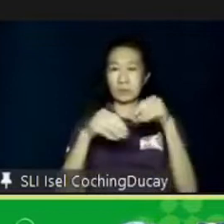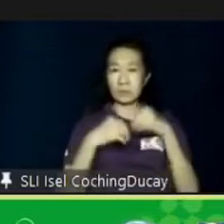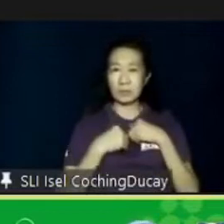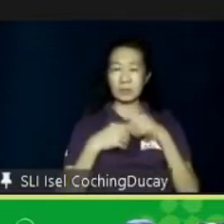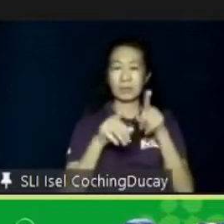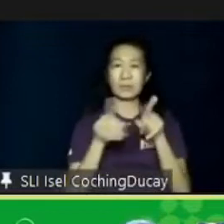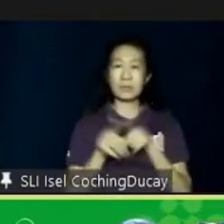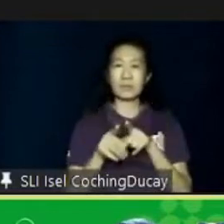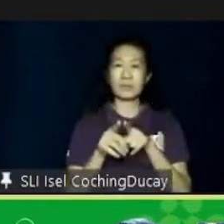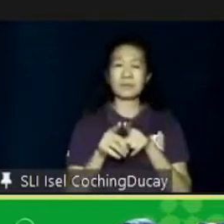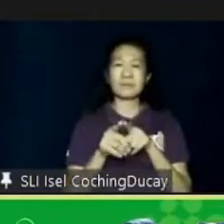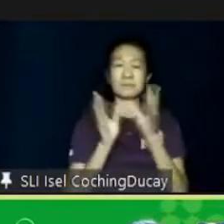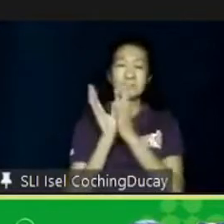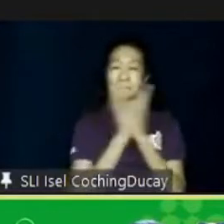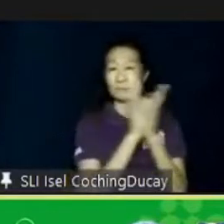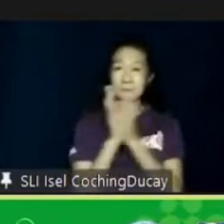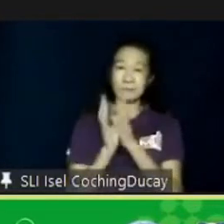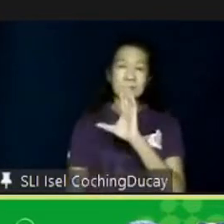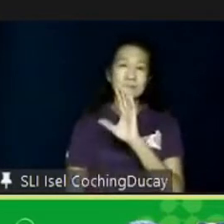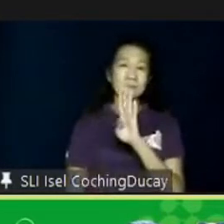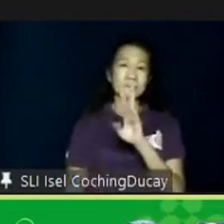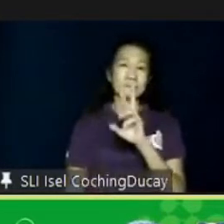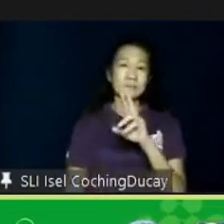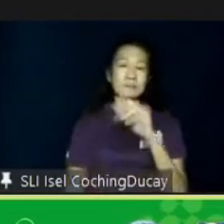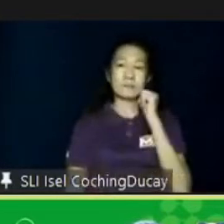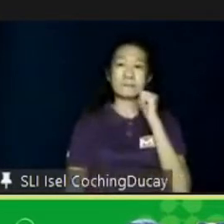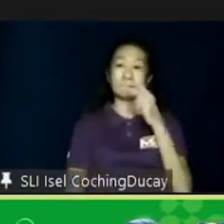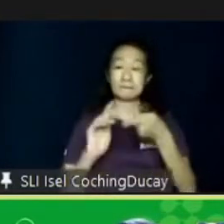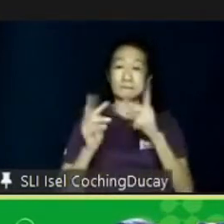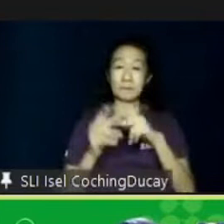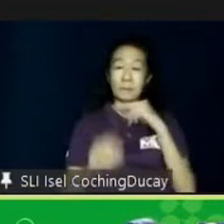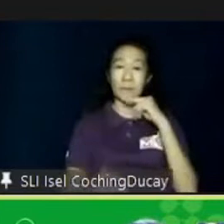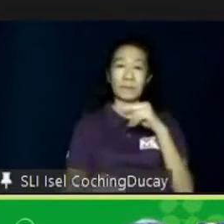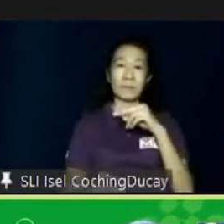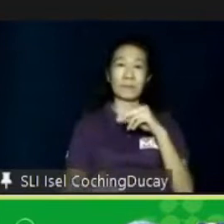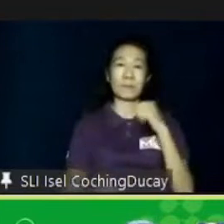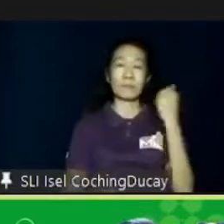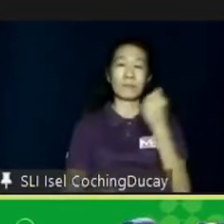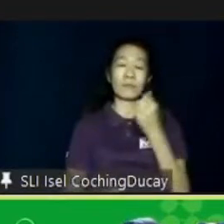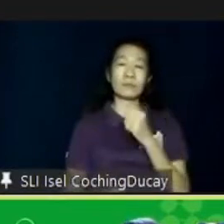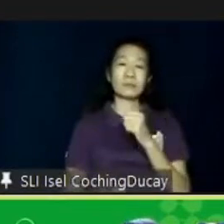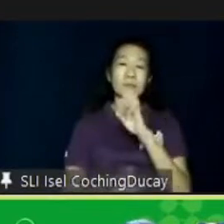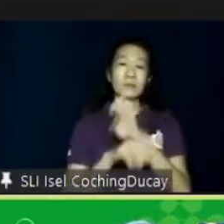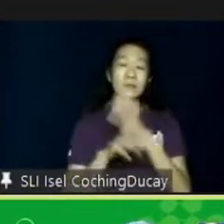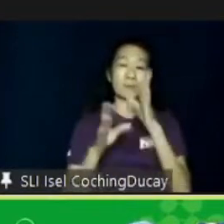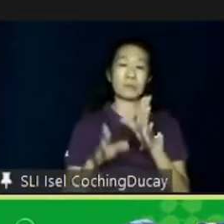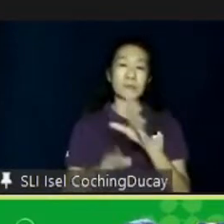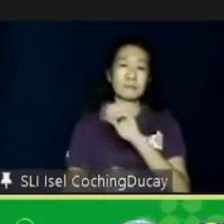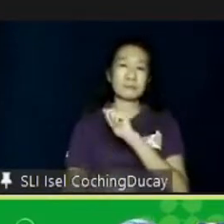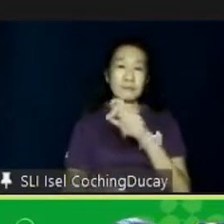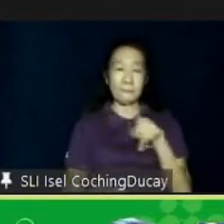also community-based. So, there was always a partnership, not just between the employee and the employer, but ASP was there.